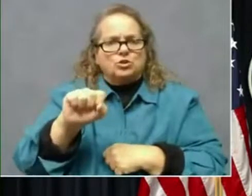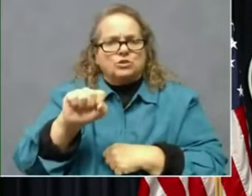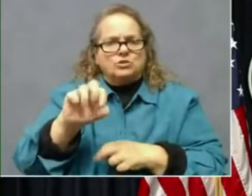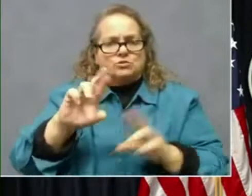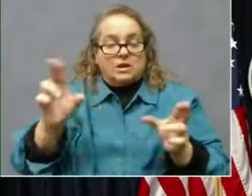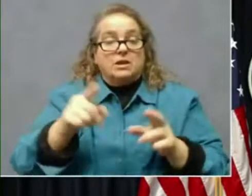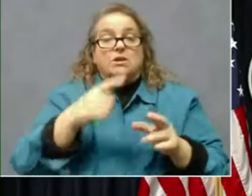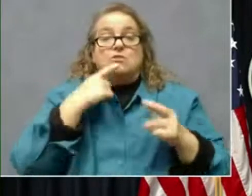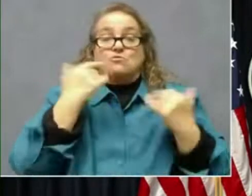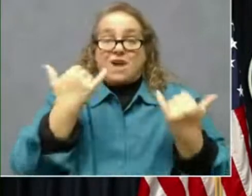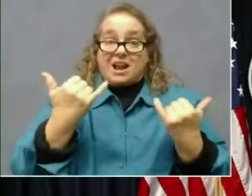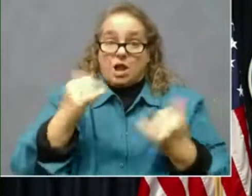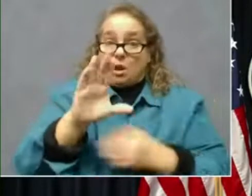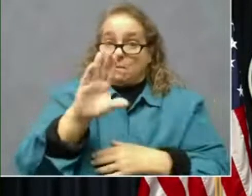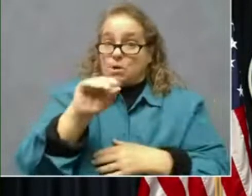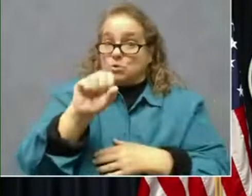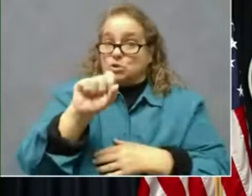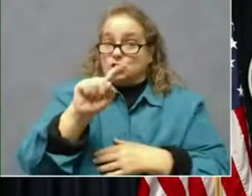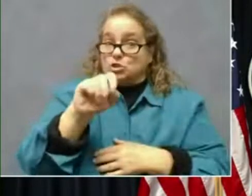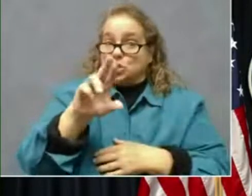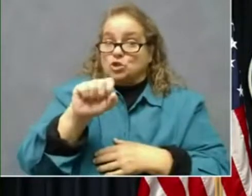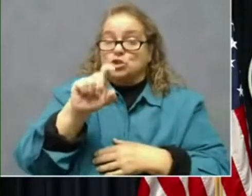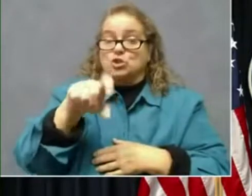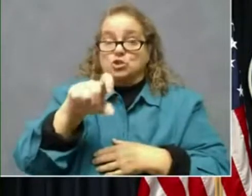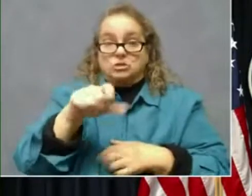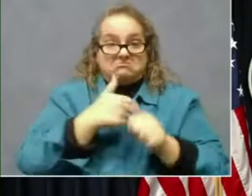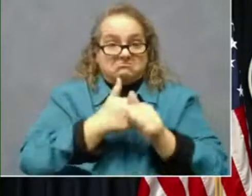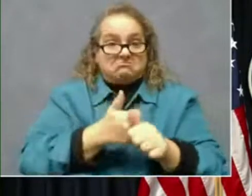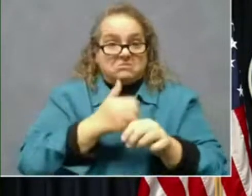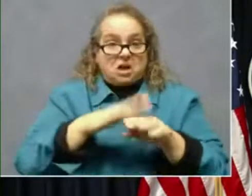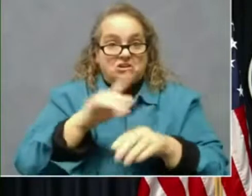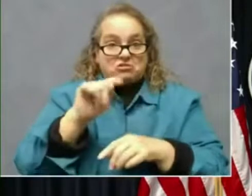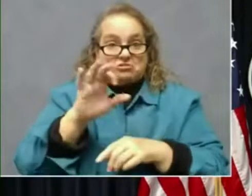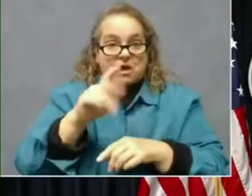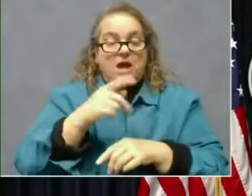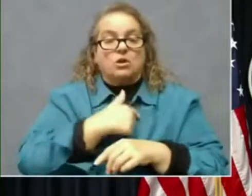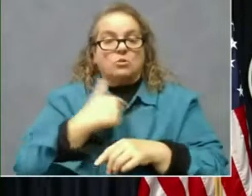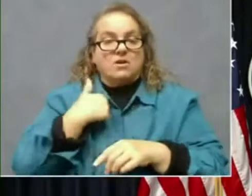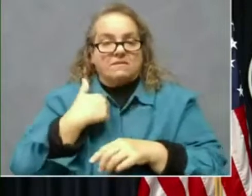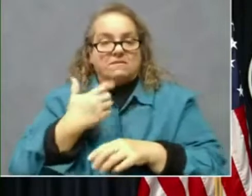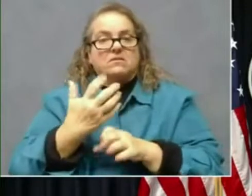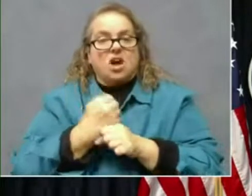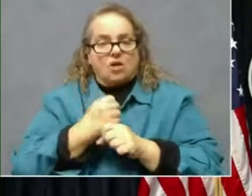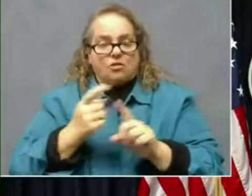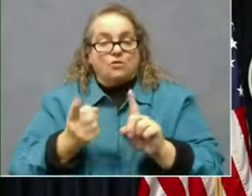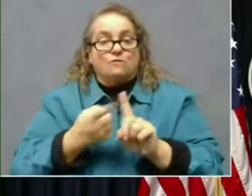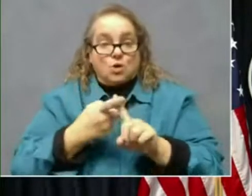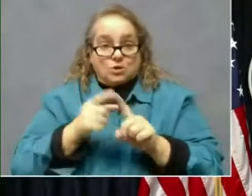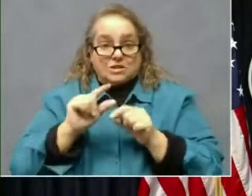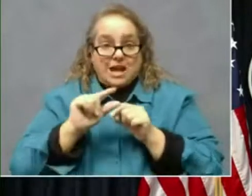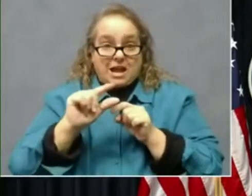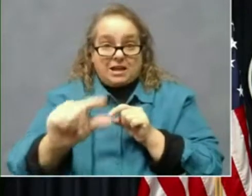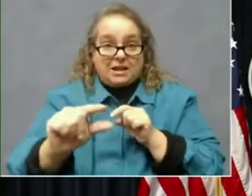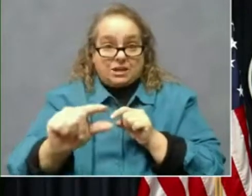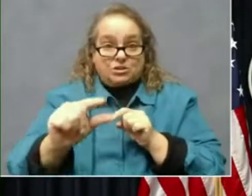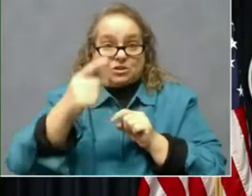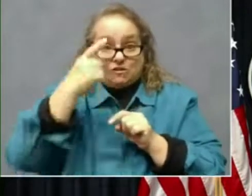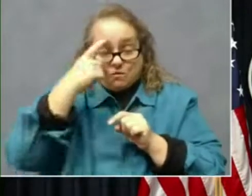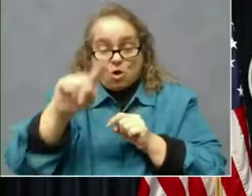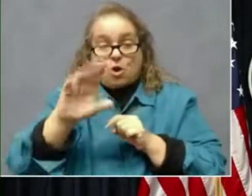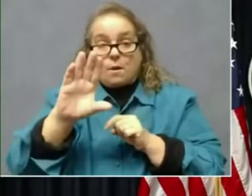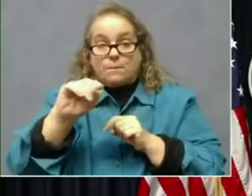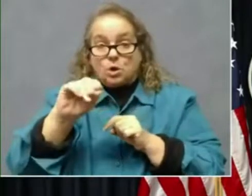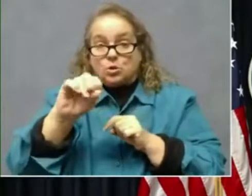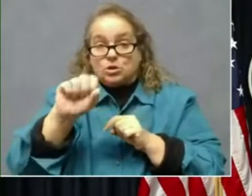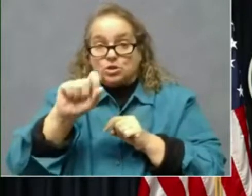the boosters should be on track. We've actually gotten, uh, first allocation, uh, for the boosters from the